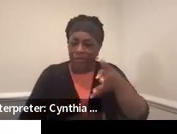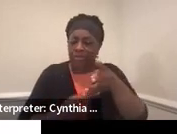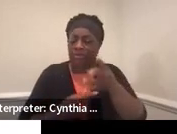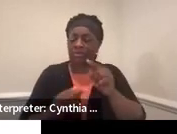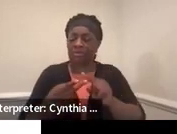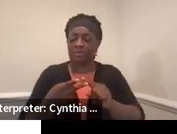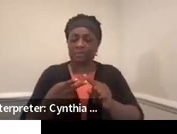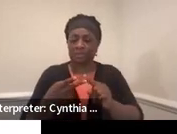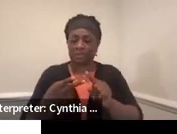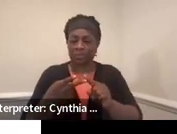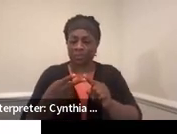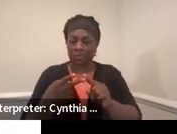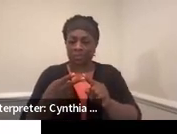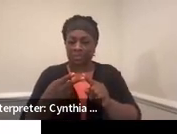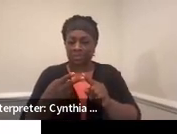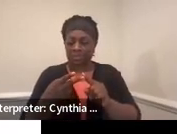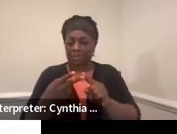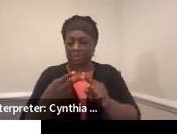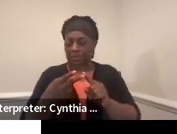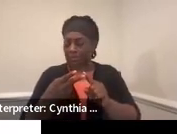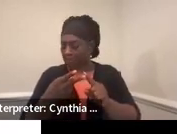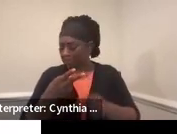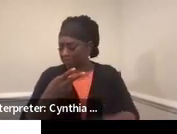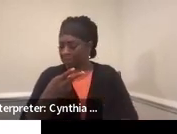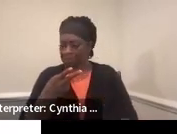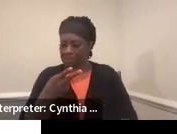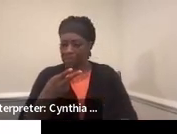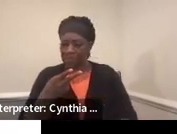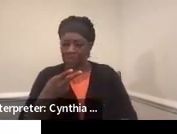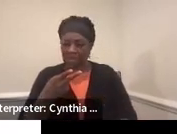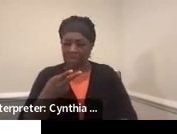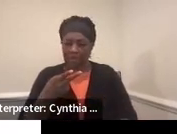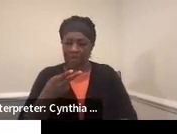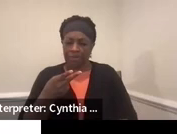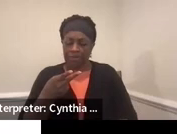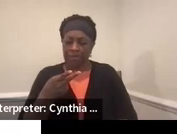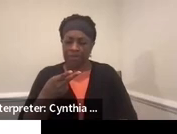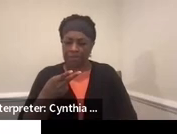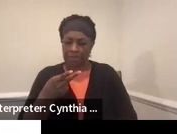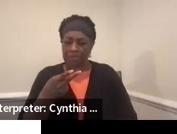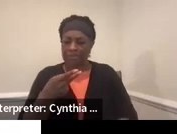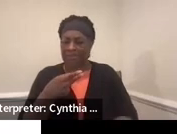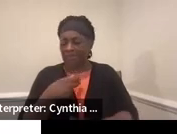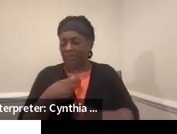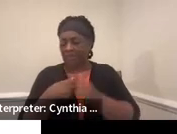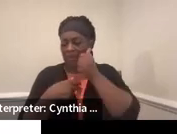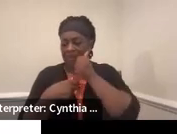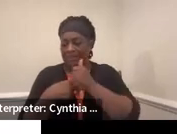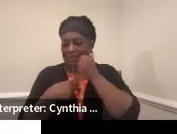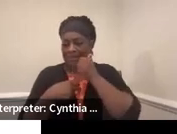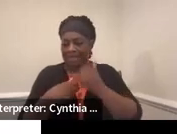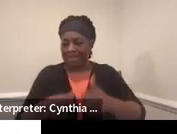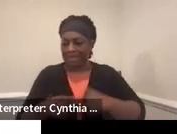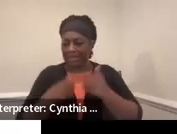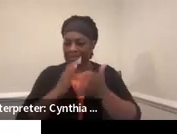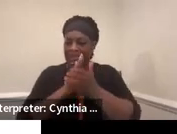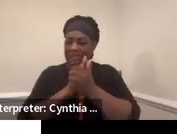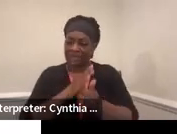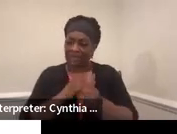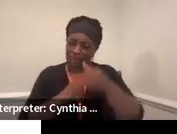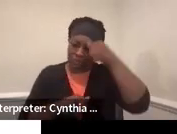is an assignment that truly speaks to daily living skills. But remember, these